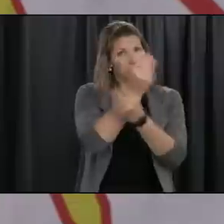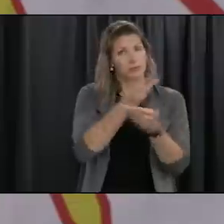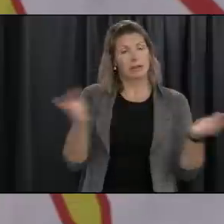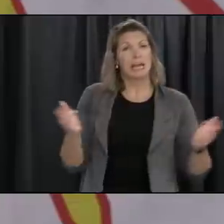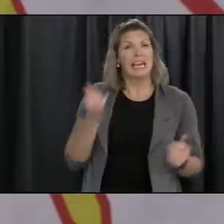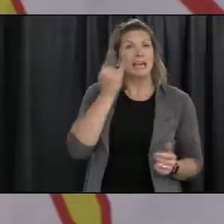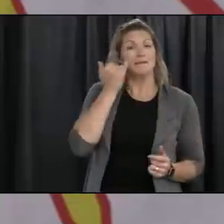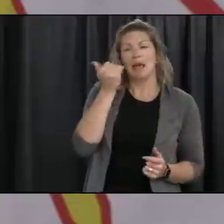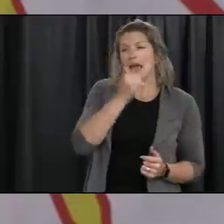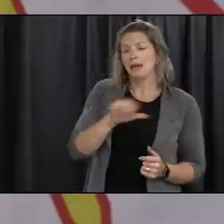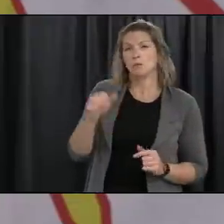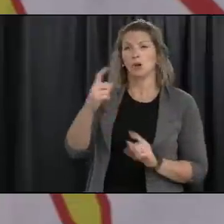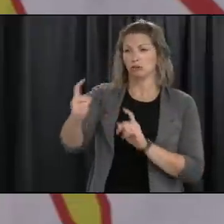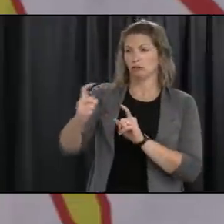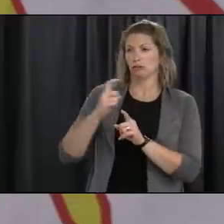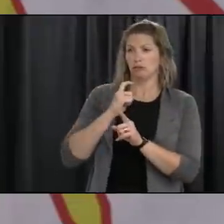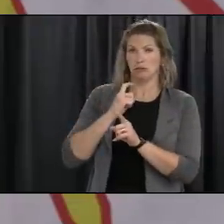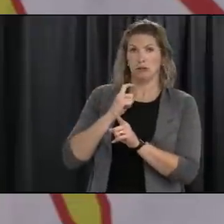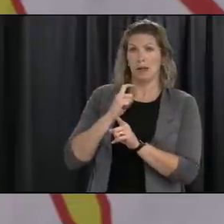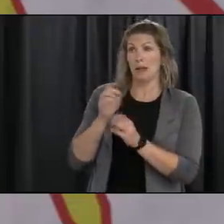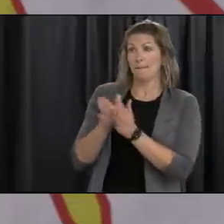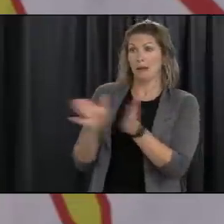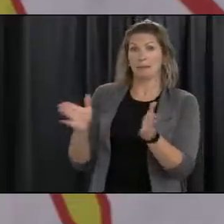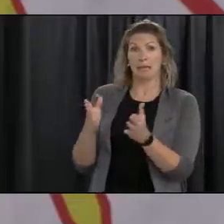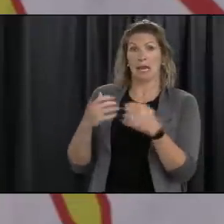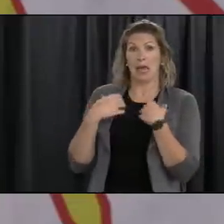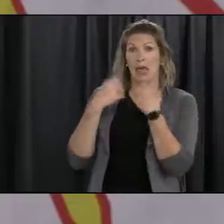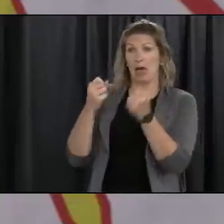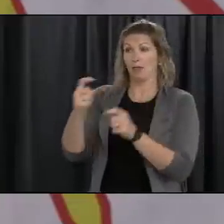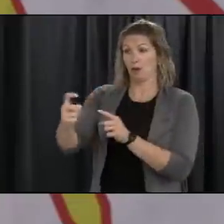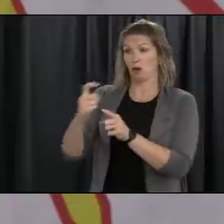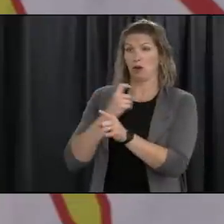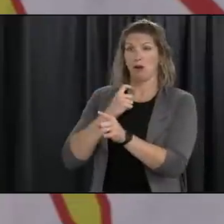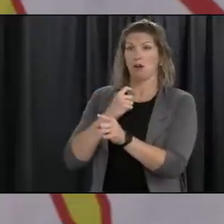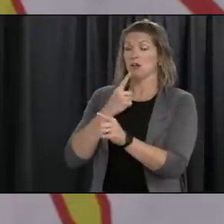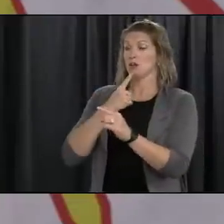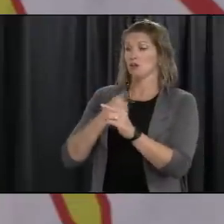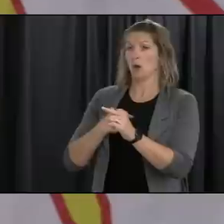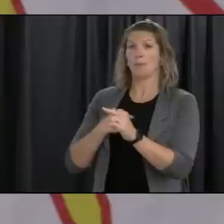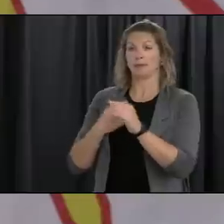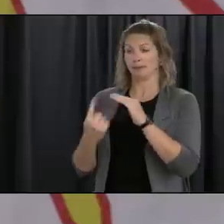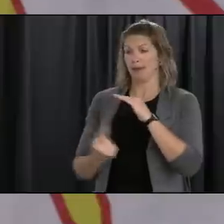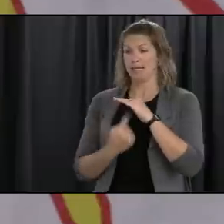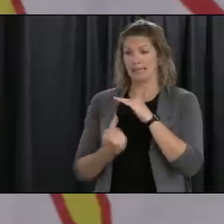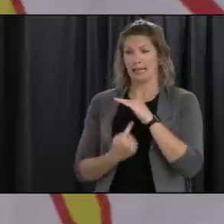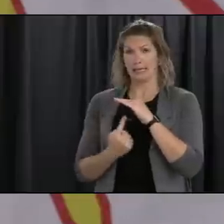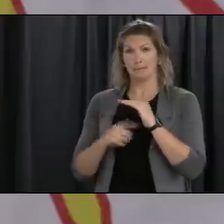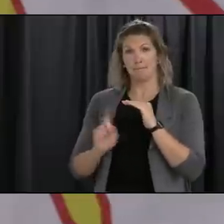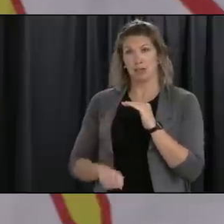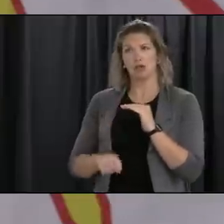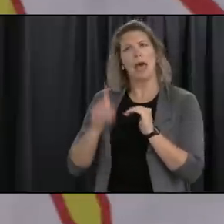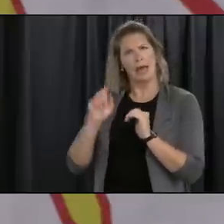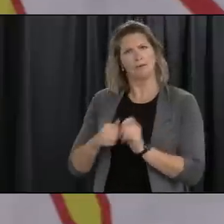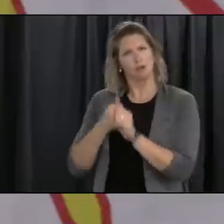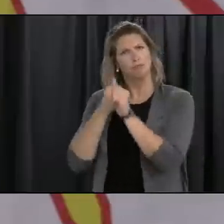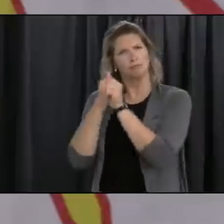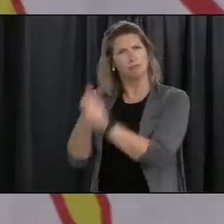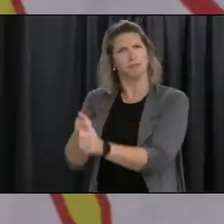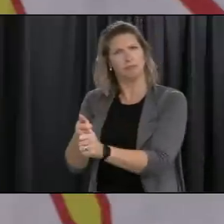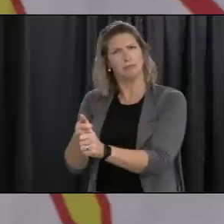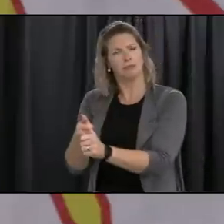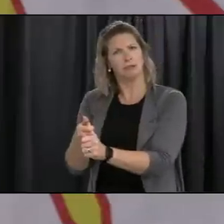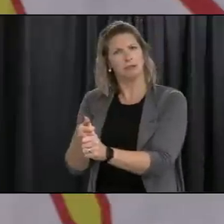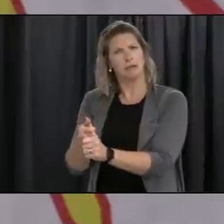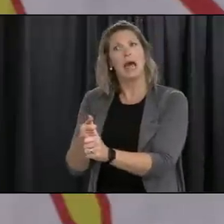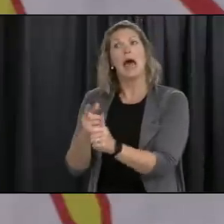contacted by public health and told to self-isolate that they should um self-isolate and this does not apply to them and that they should continue that self-isolation until